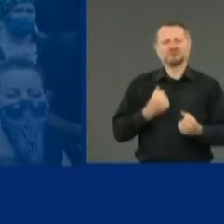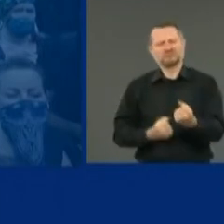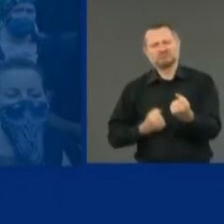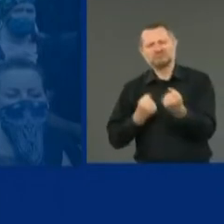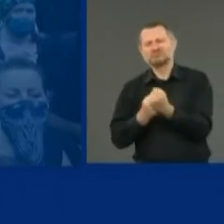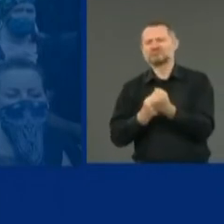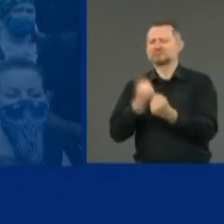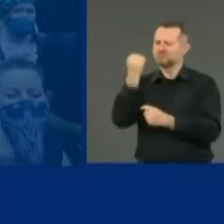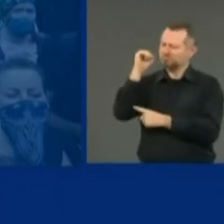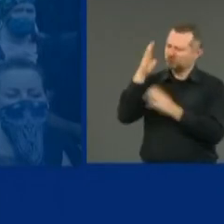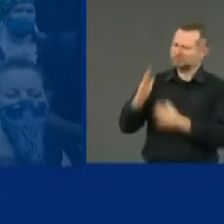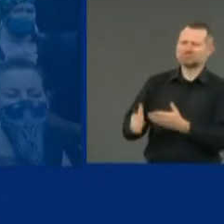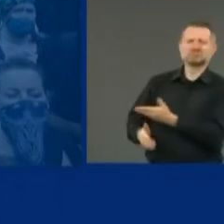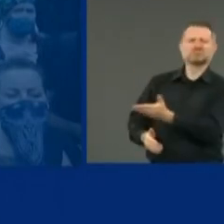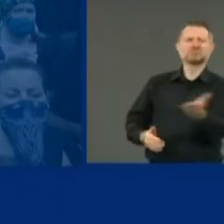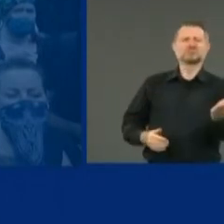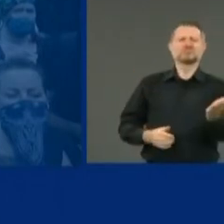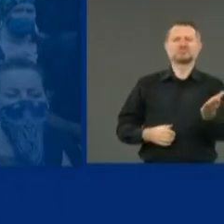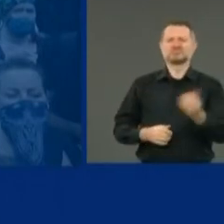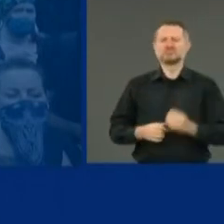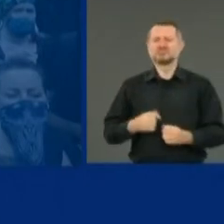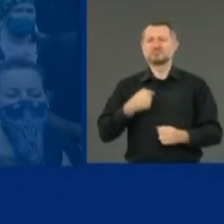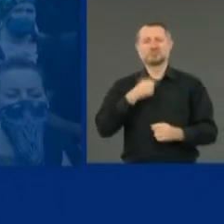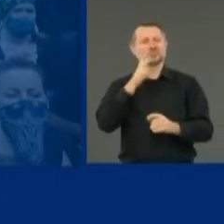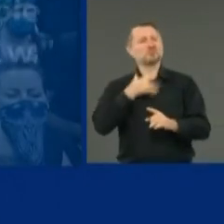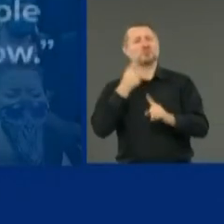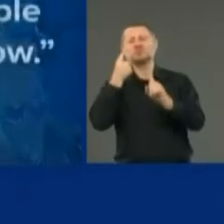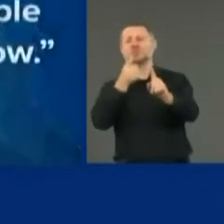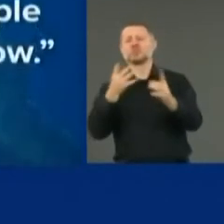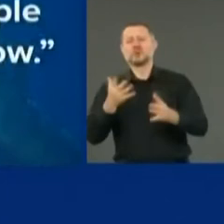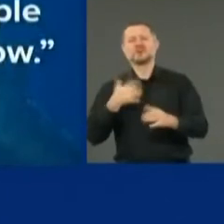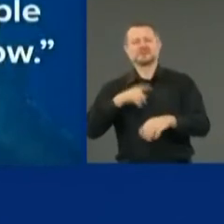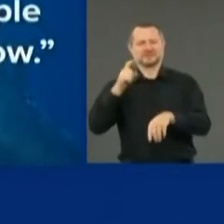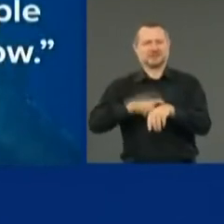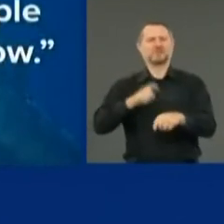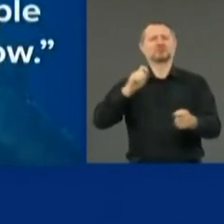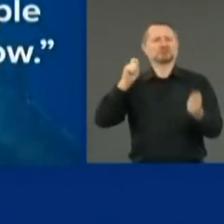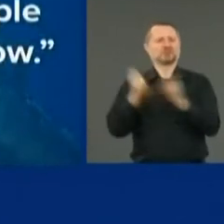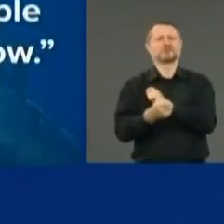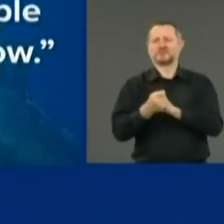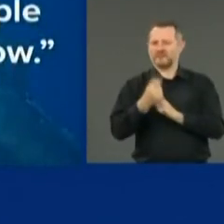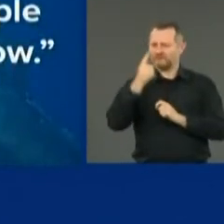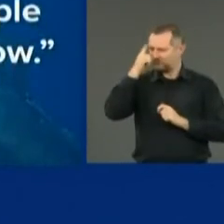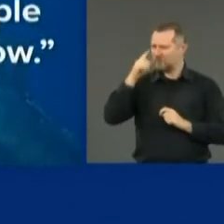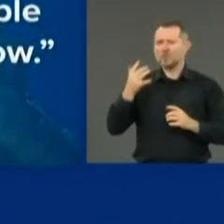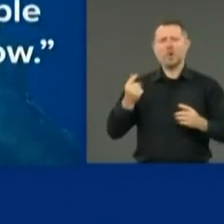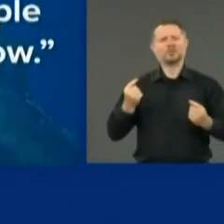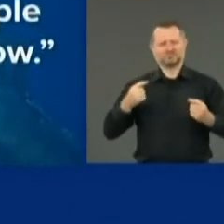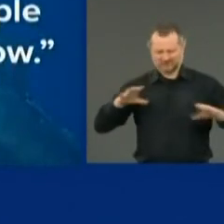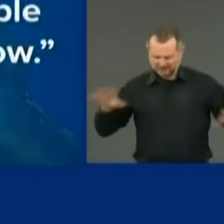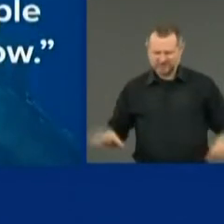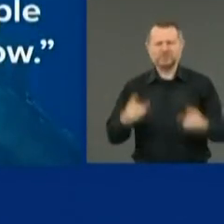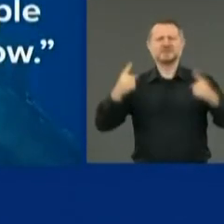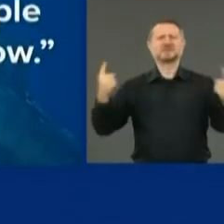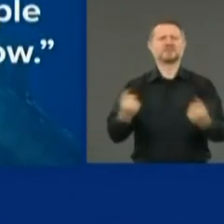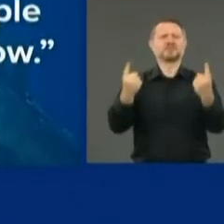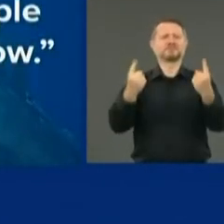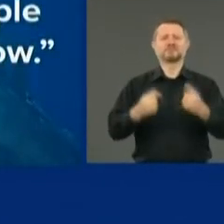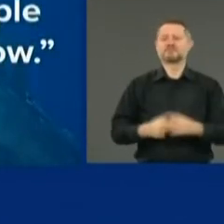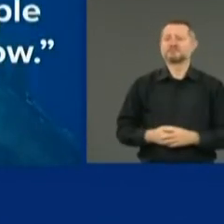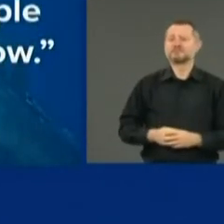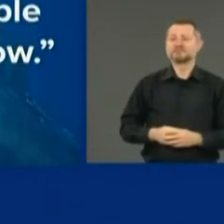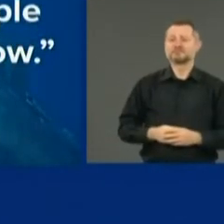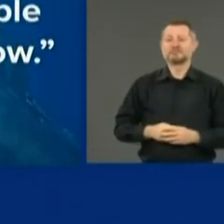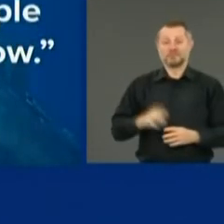protesters. And this is about making change and action. Remember, textbooks say